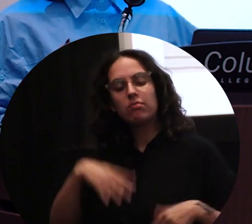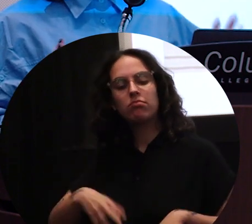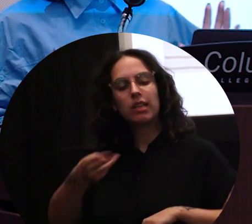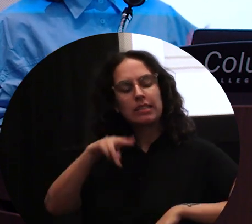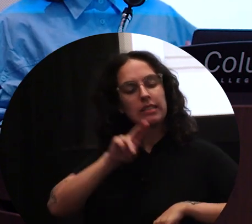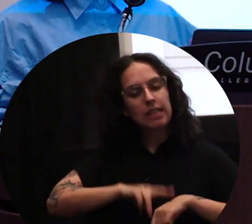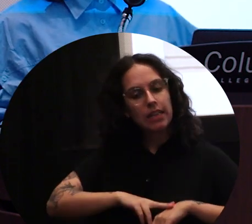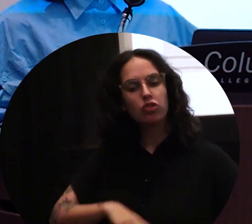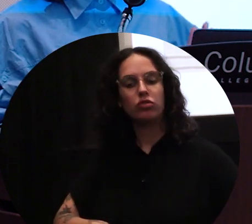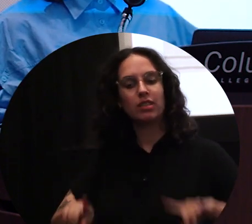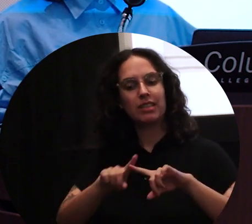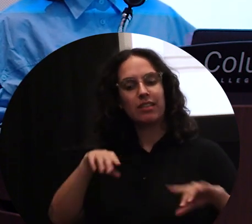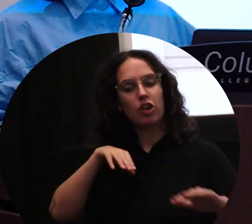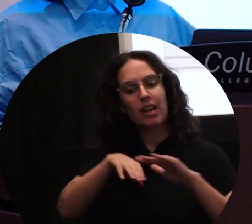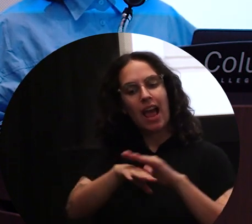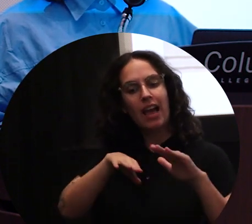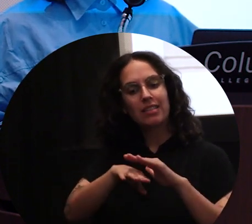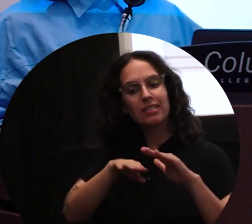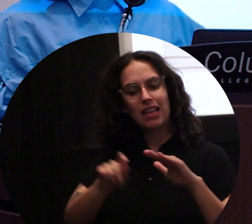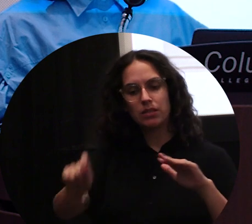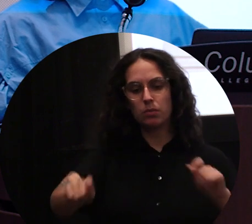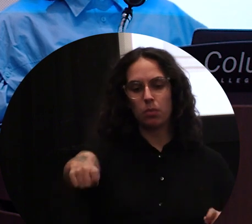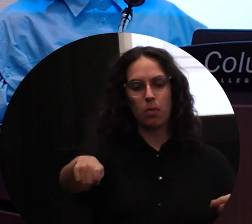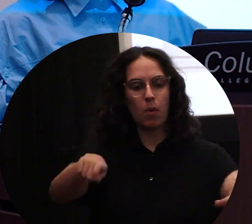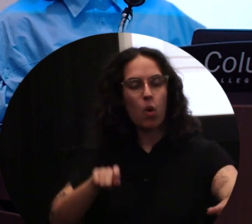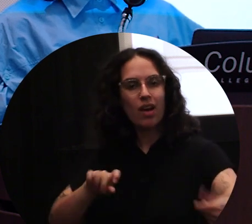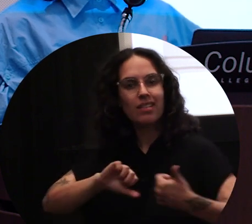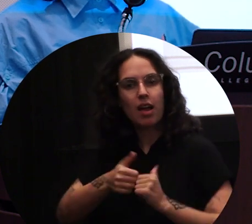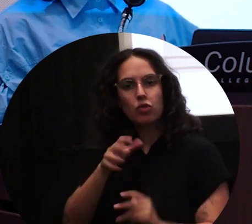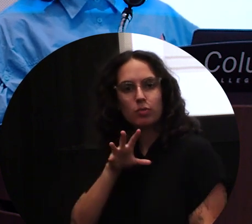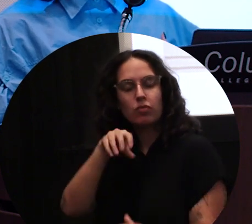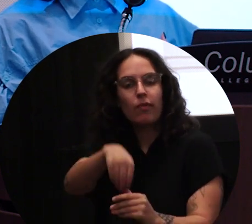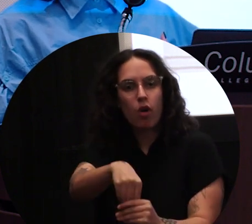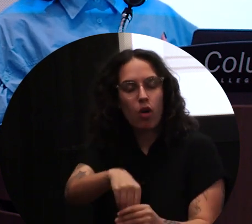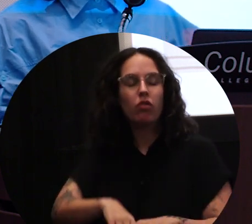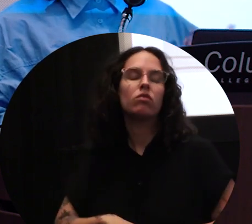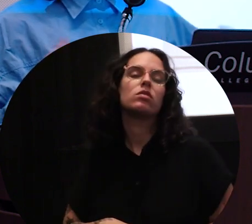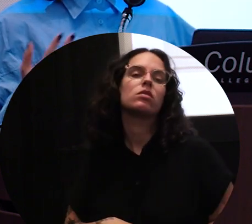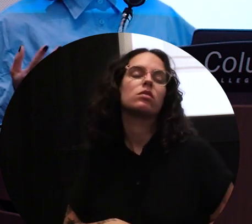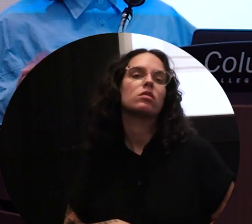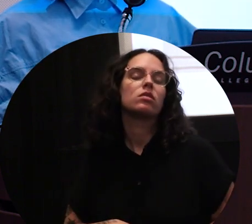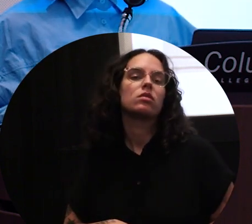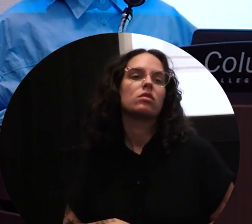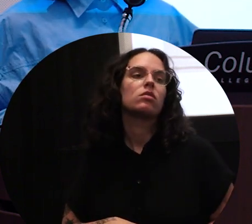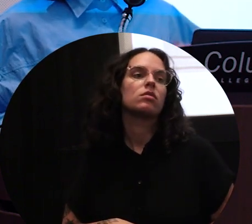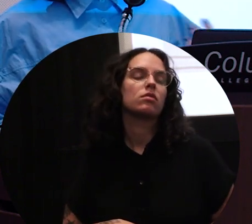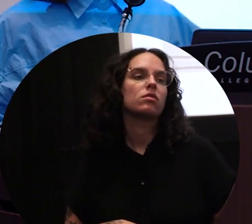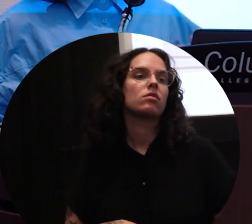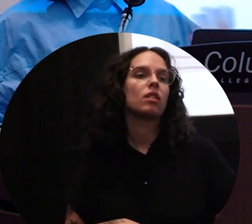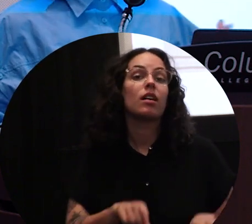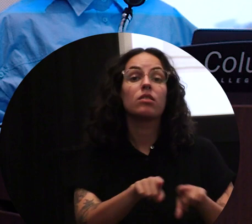access points for folks to interact and engage with the work. If I'm thinking about the journey of the concept of